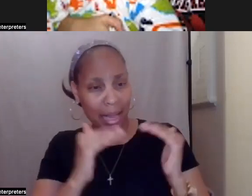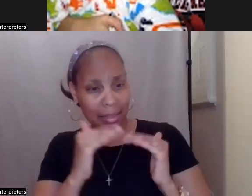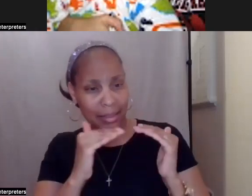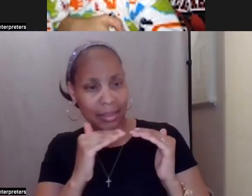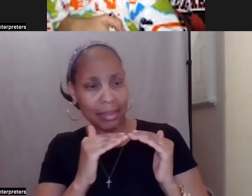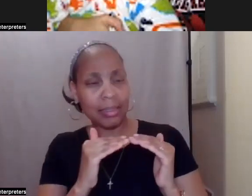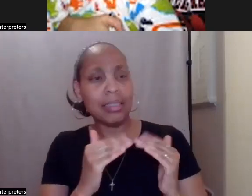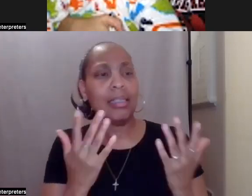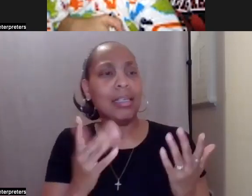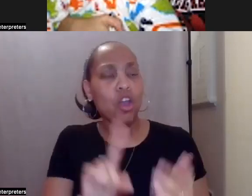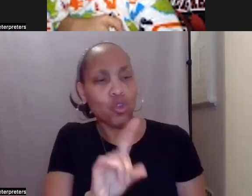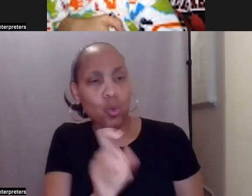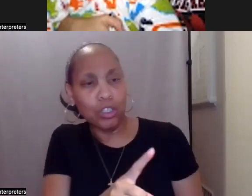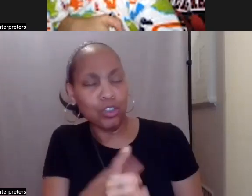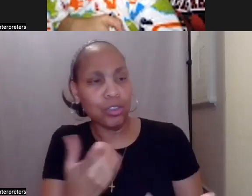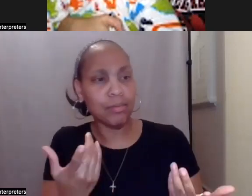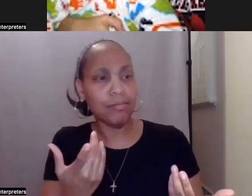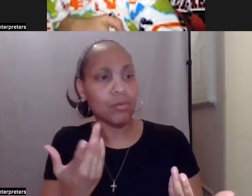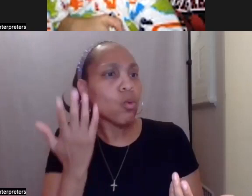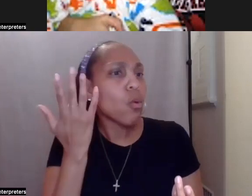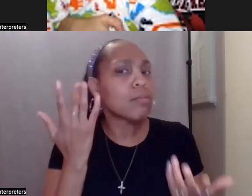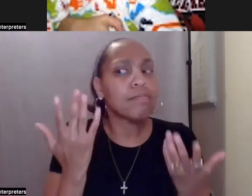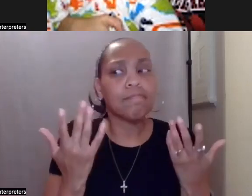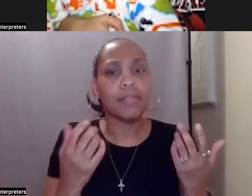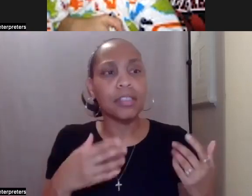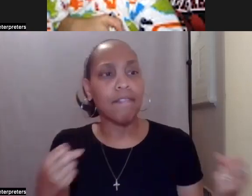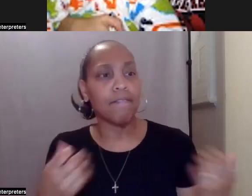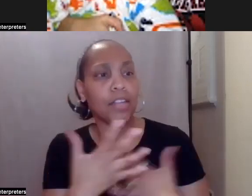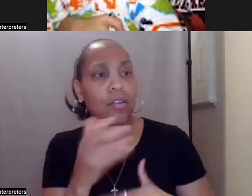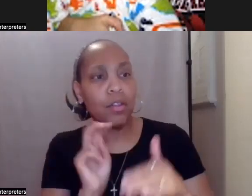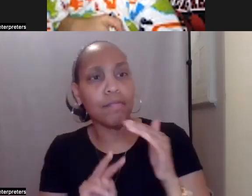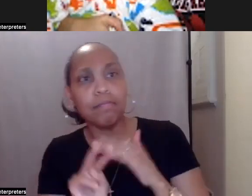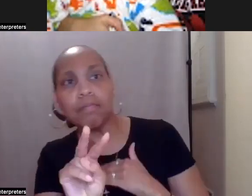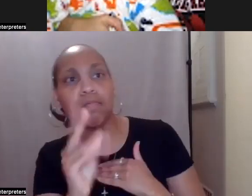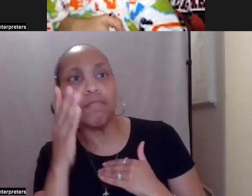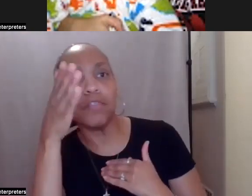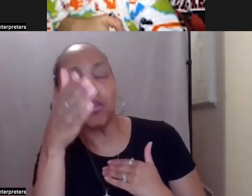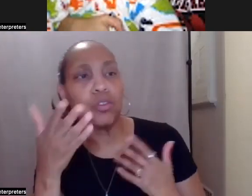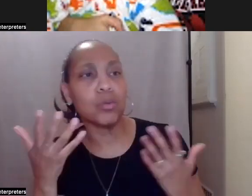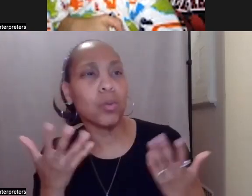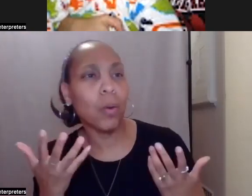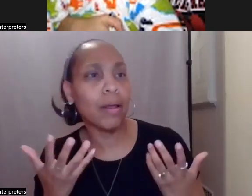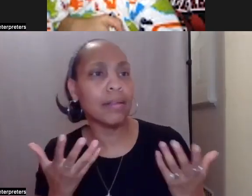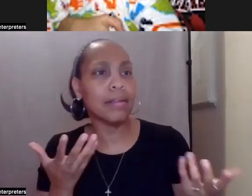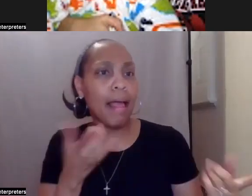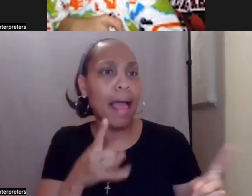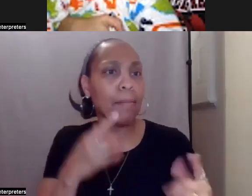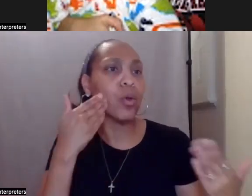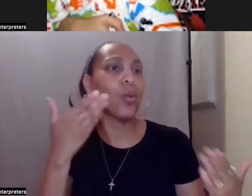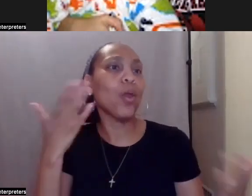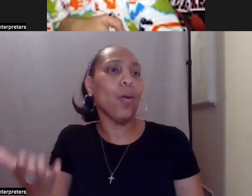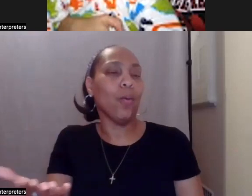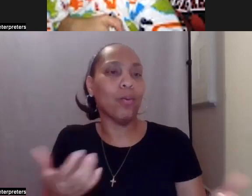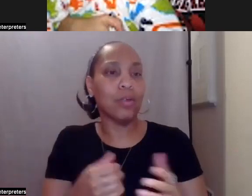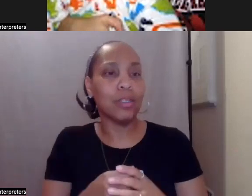from a place of uncertainty and fear for the future. This fear and uncertainty can create a block to moving forward. So sometimes when we find,